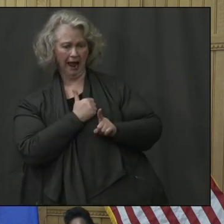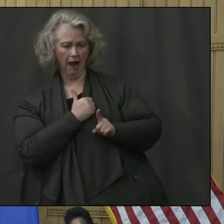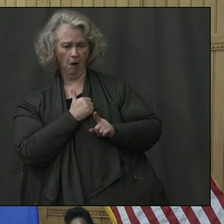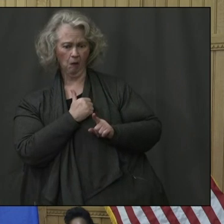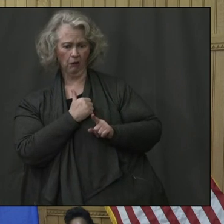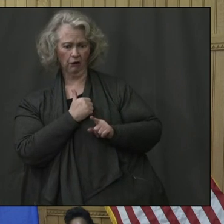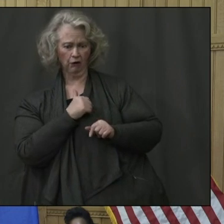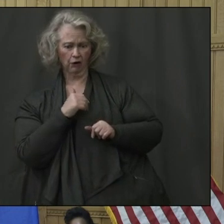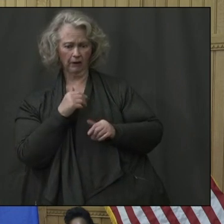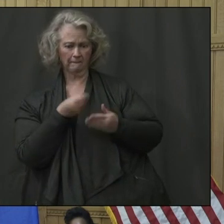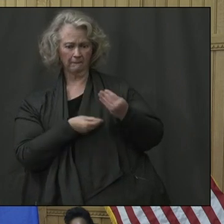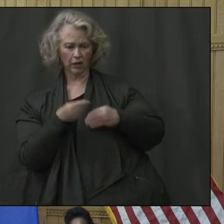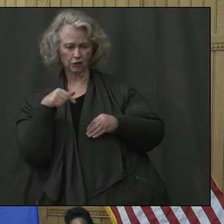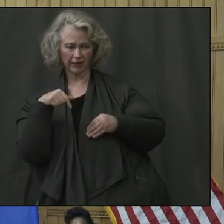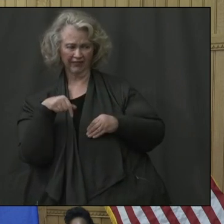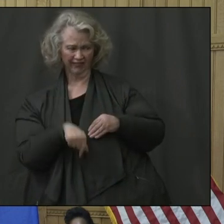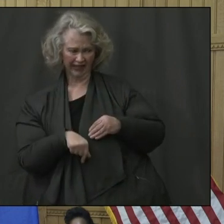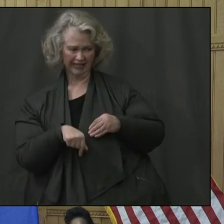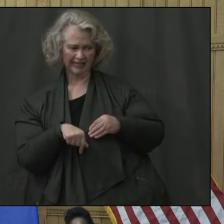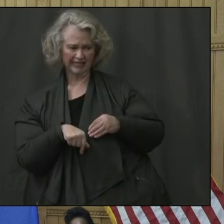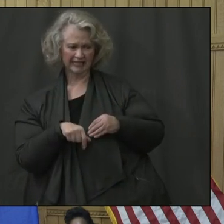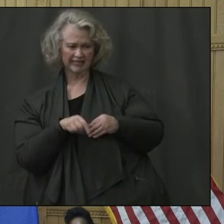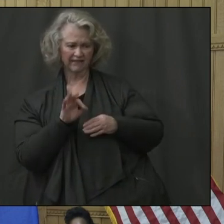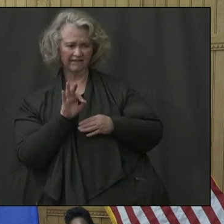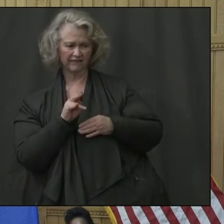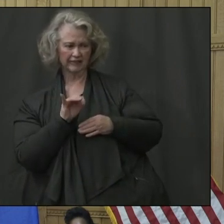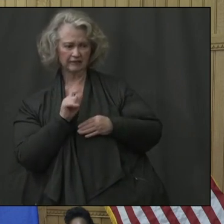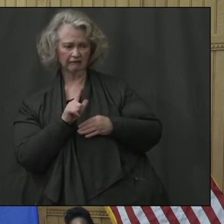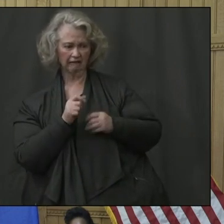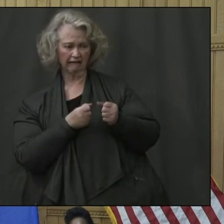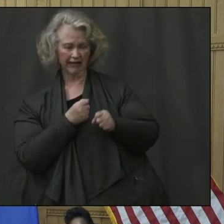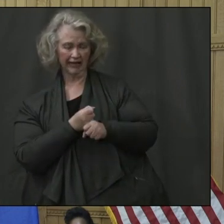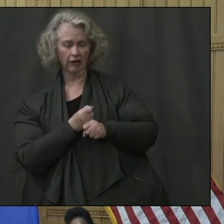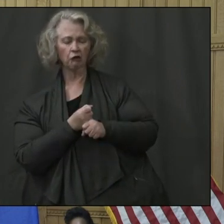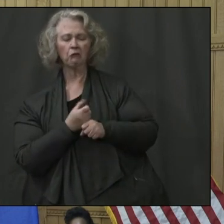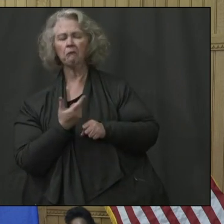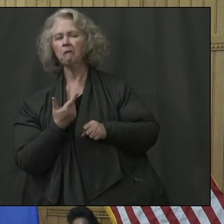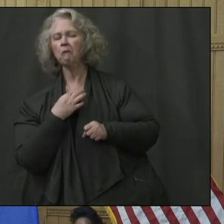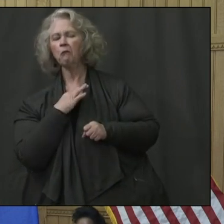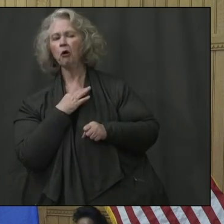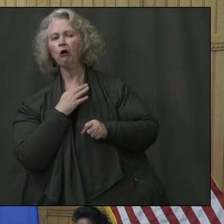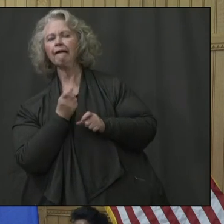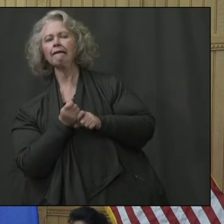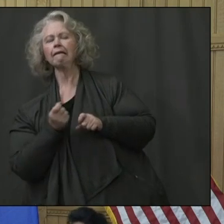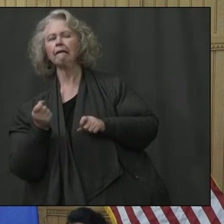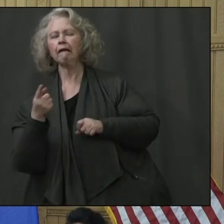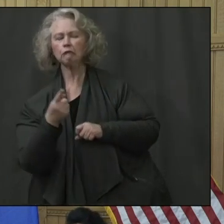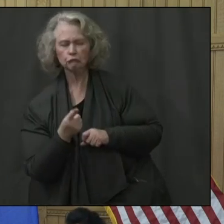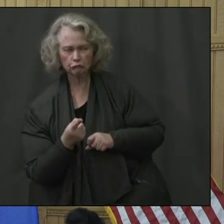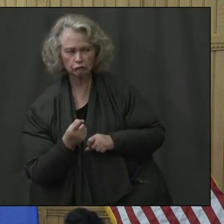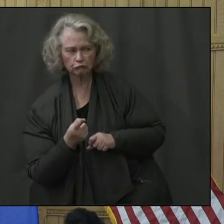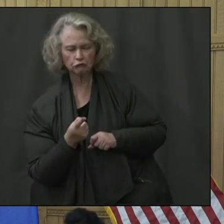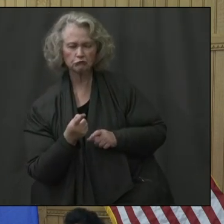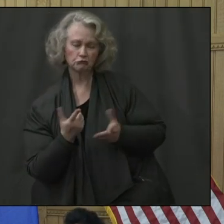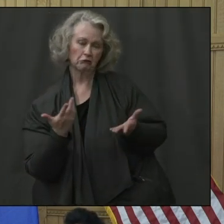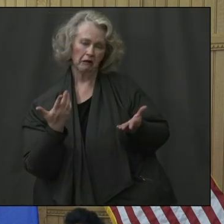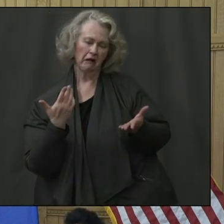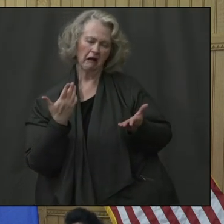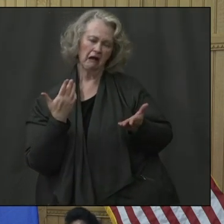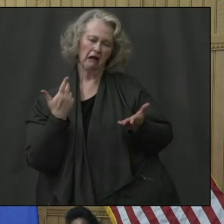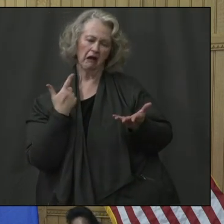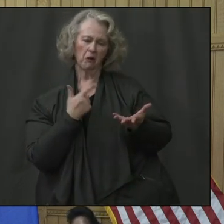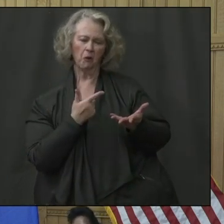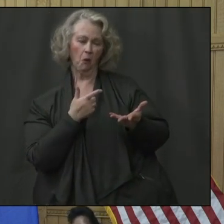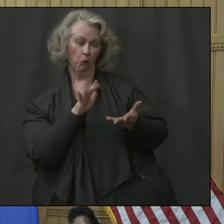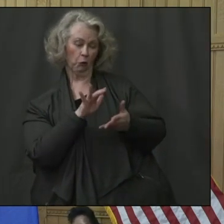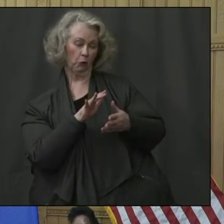I heard you correctly. Uh, what would the hit be in the next fiscal year? Uh, obviously that's a, that's a short-term number that